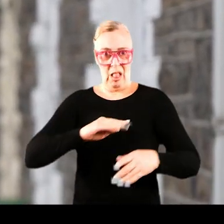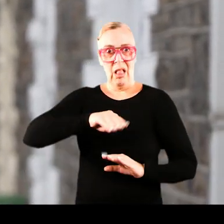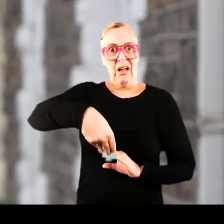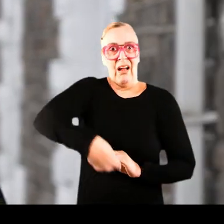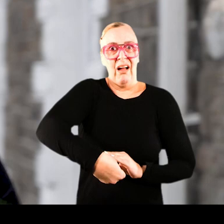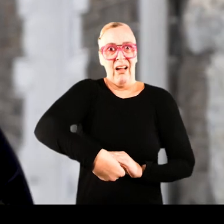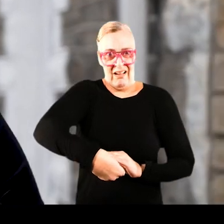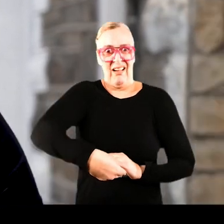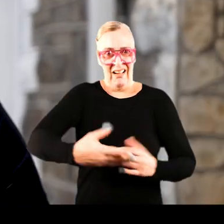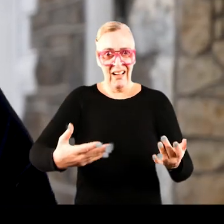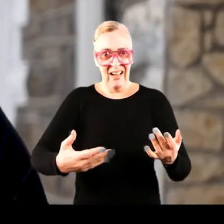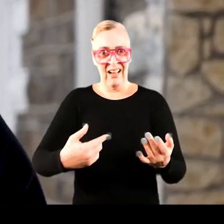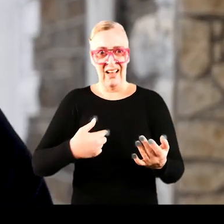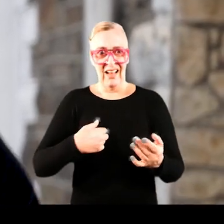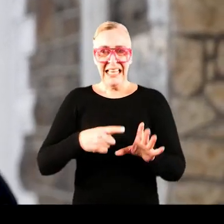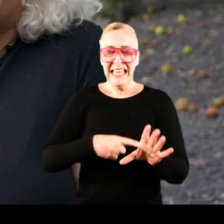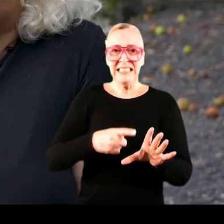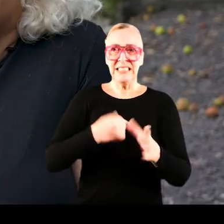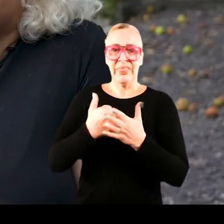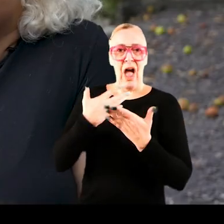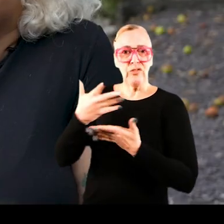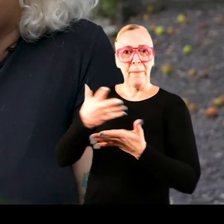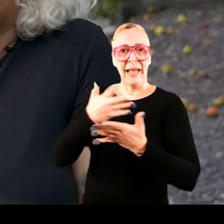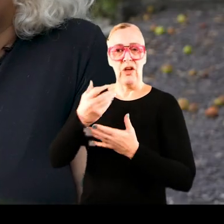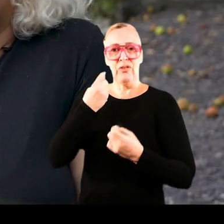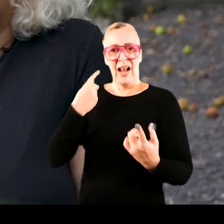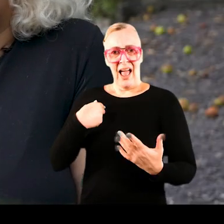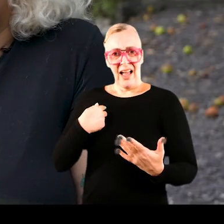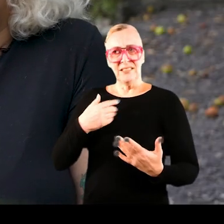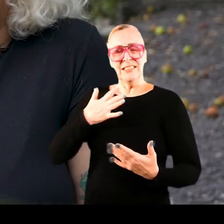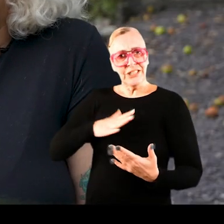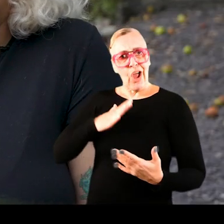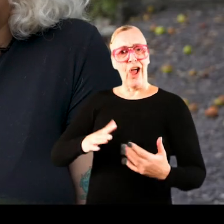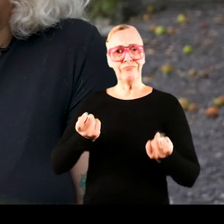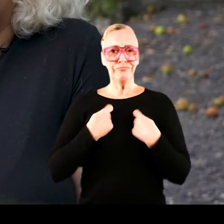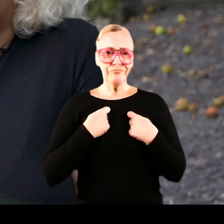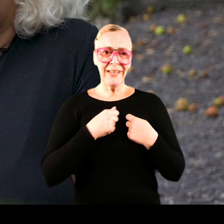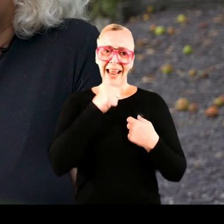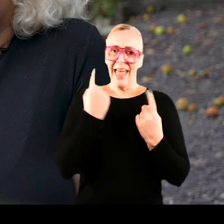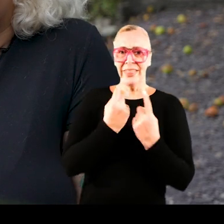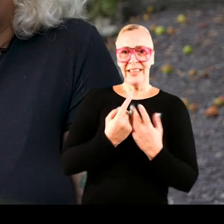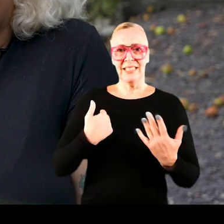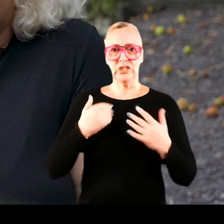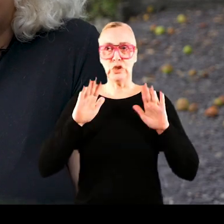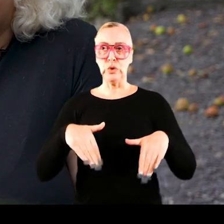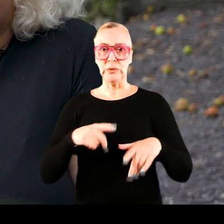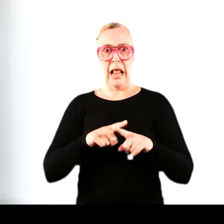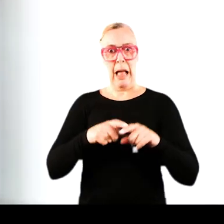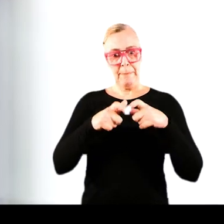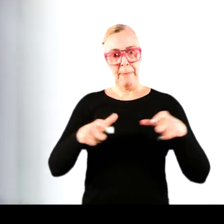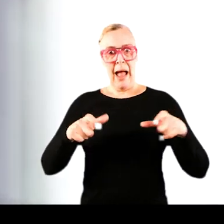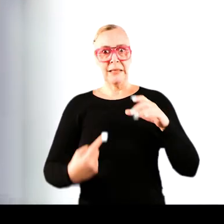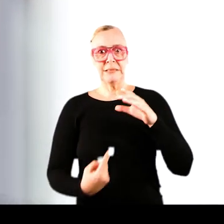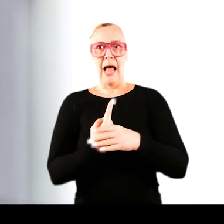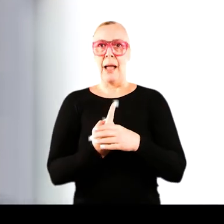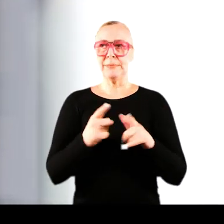It's taken years of therapy for me to realise that actually I do deserve nice things and and I shouldn't really be thinking